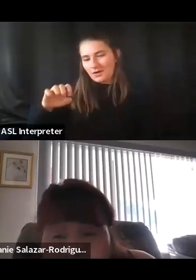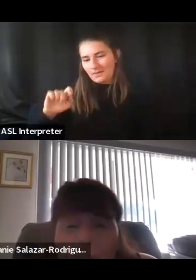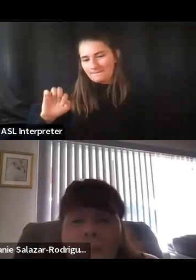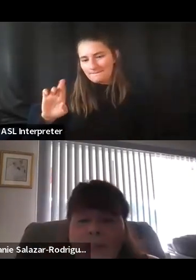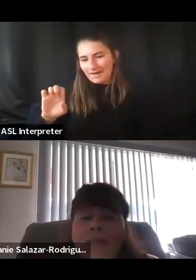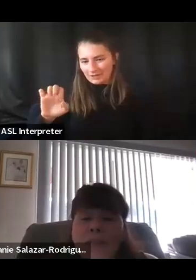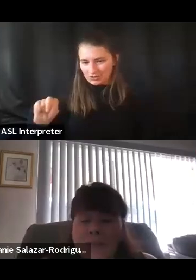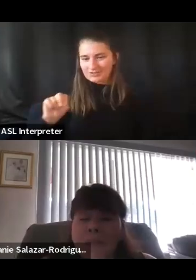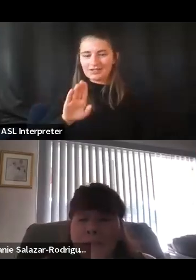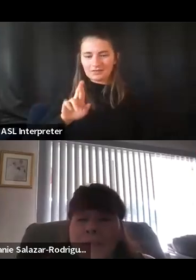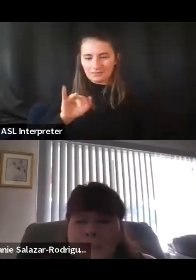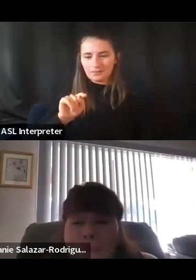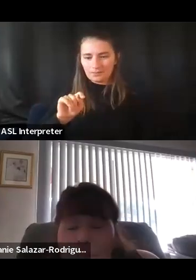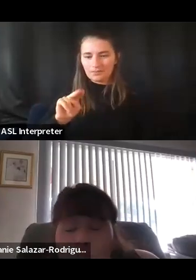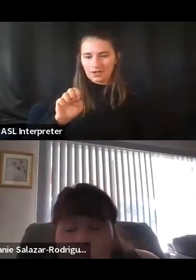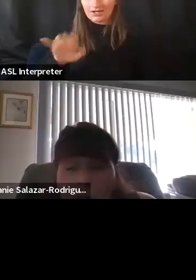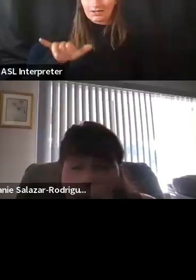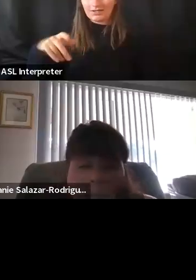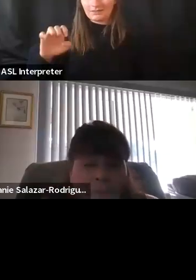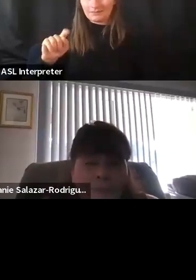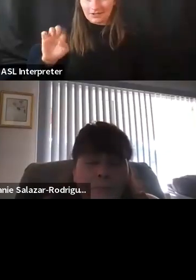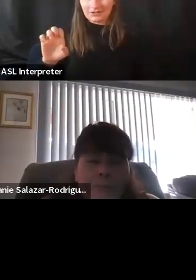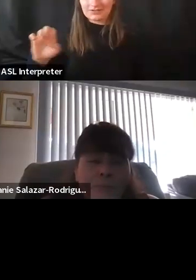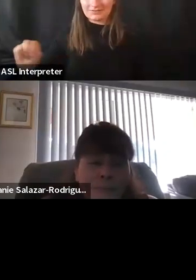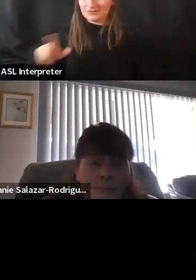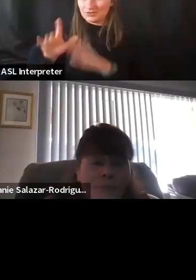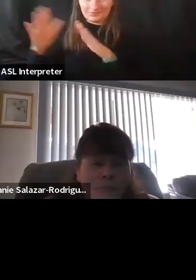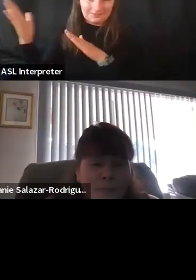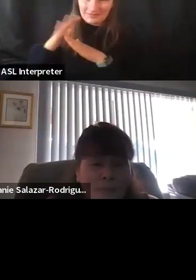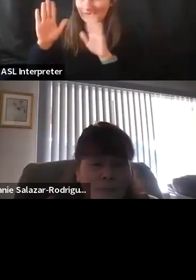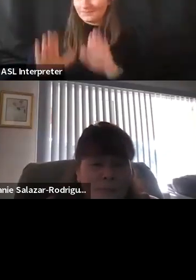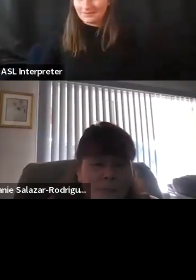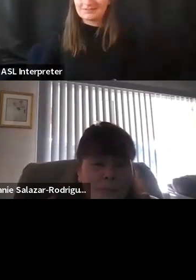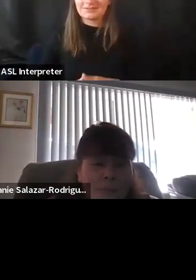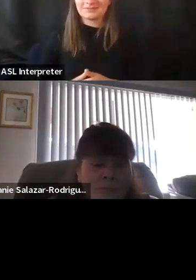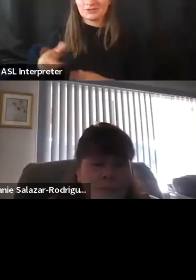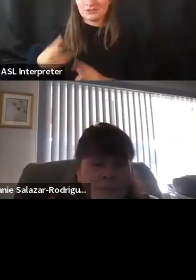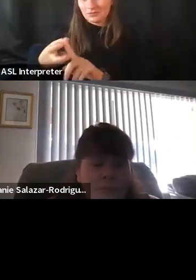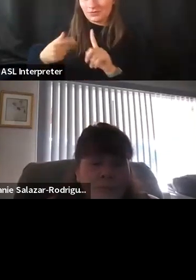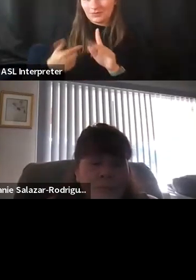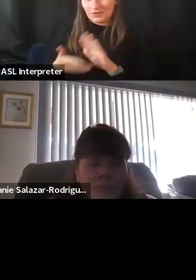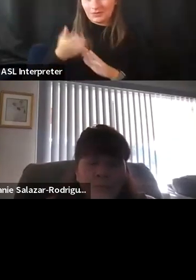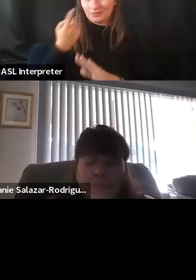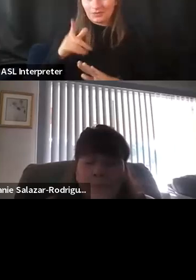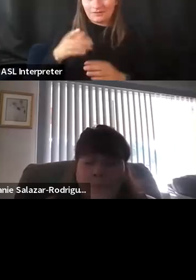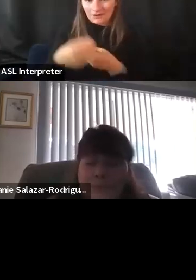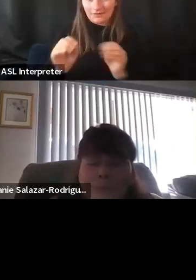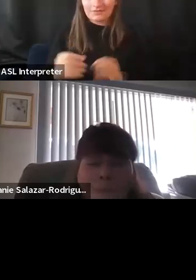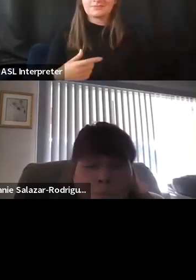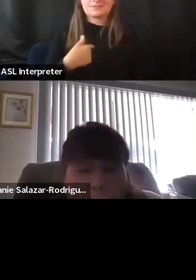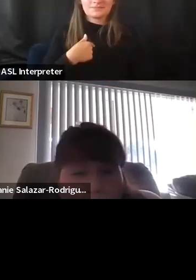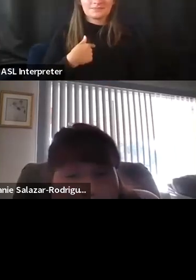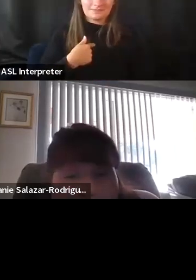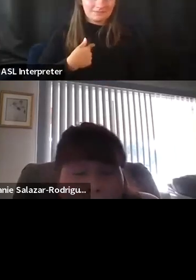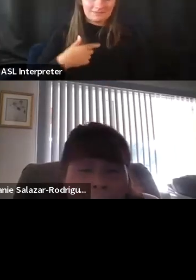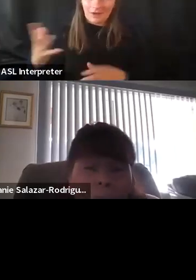name, Brittany Pedersen. Yeah, she's amazing. So she recruited me to run for office. Um, and I won. So I was the first